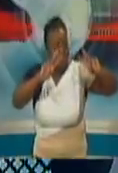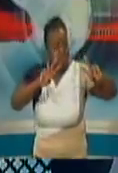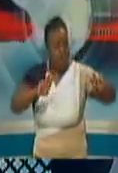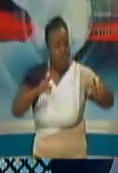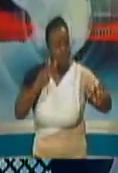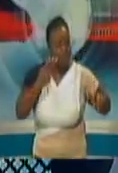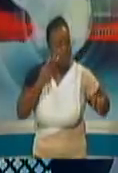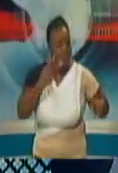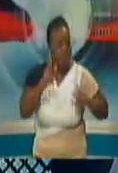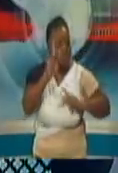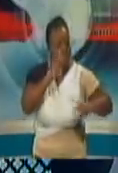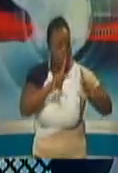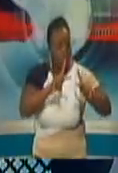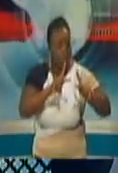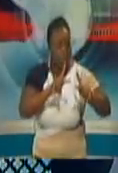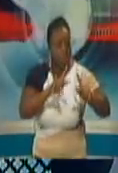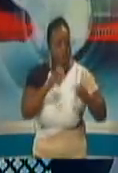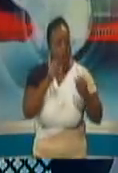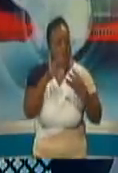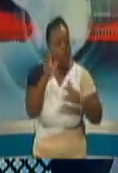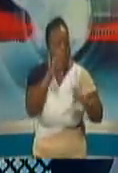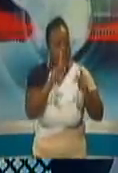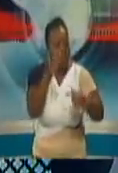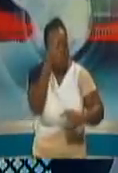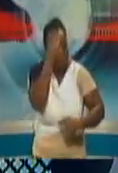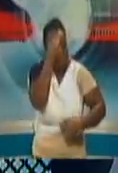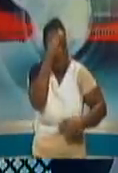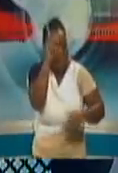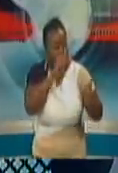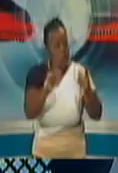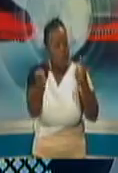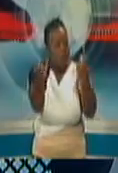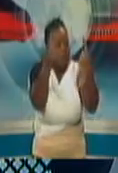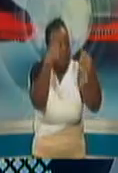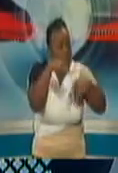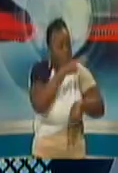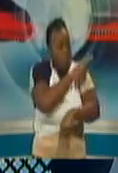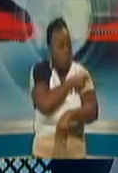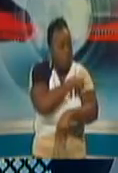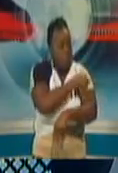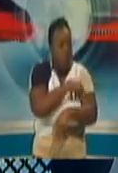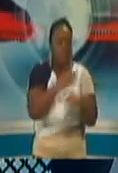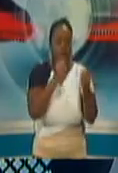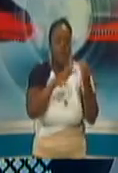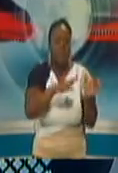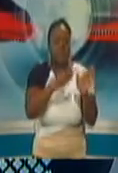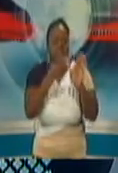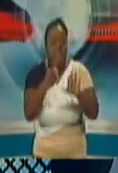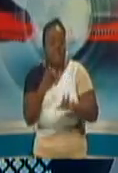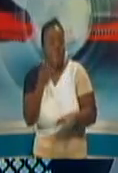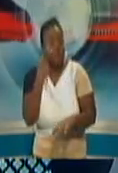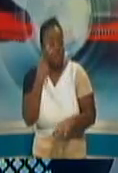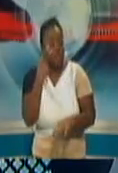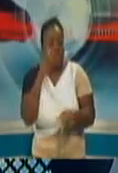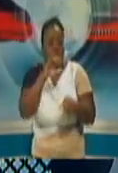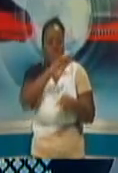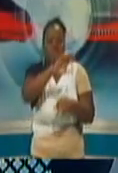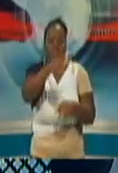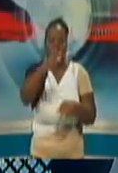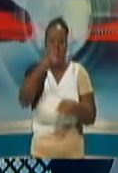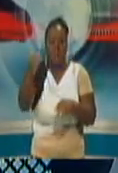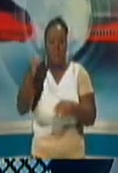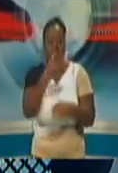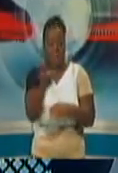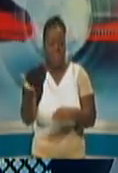acute viral illness that was coming into our facilities, based on the number of deaths that we were seeing. There's a number of factors that we take into